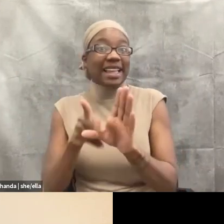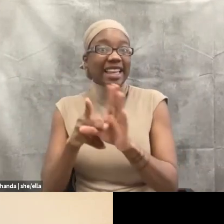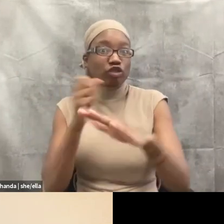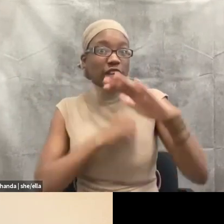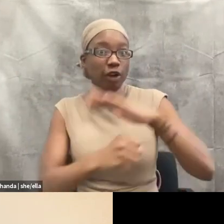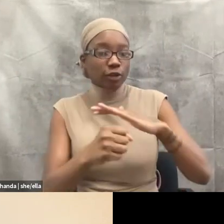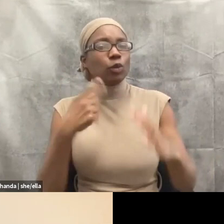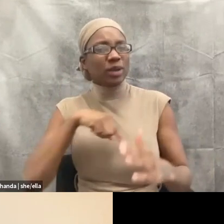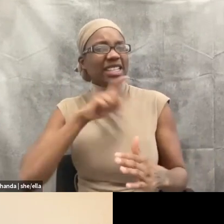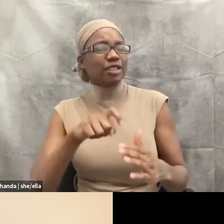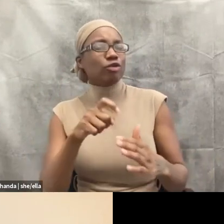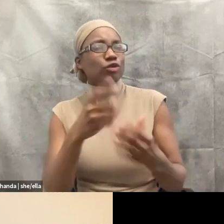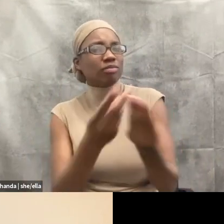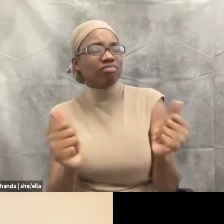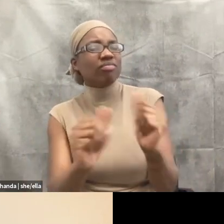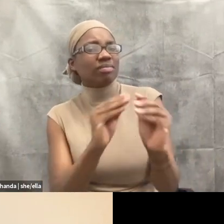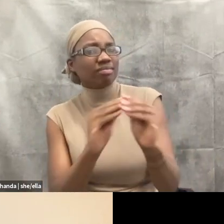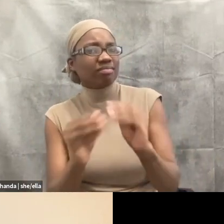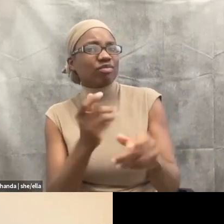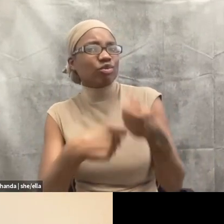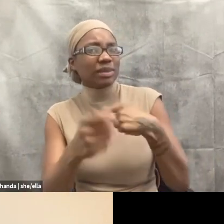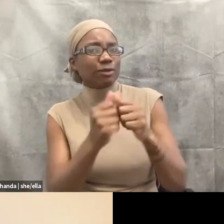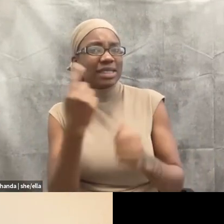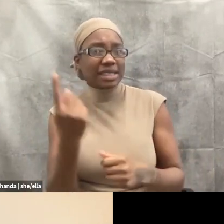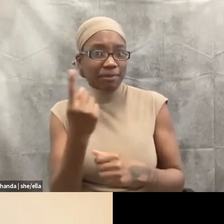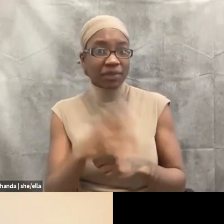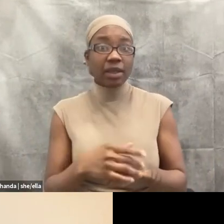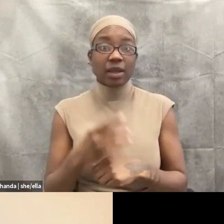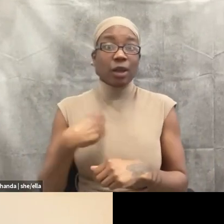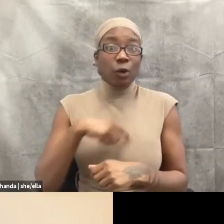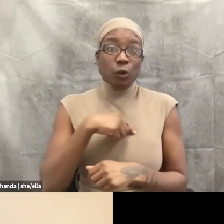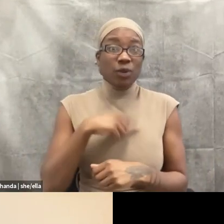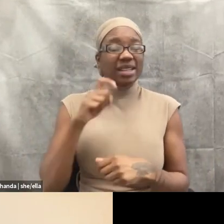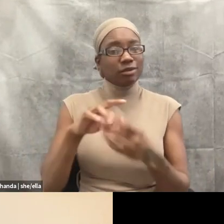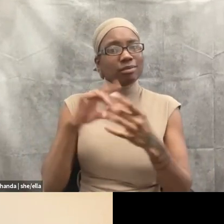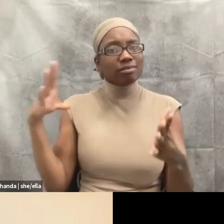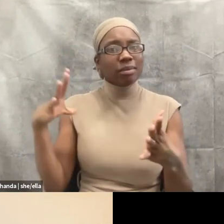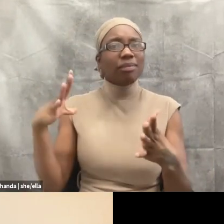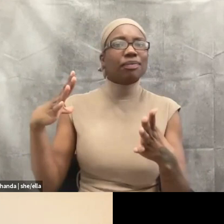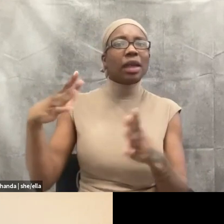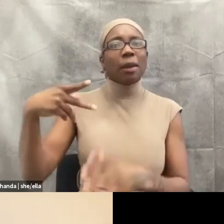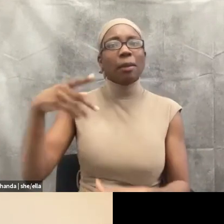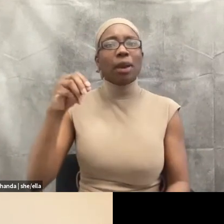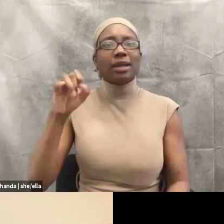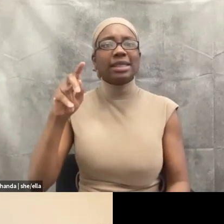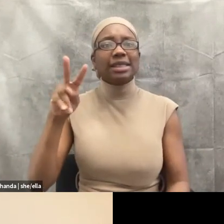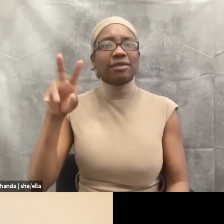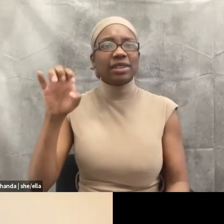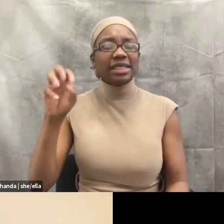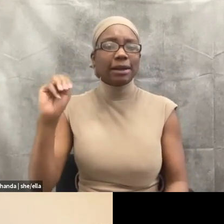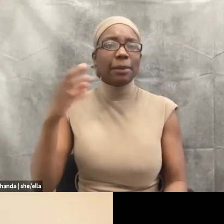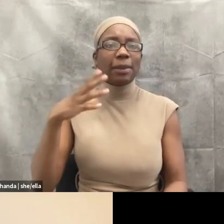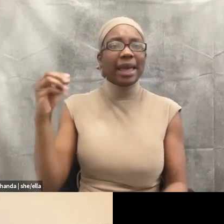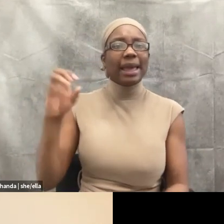have good evidence that our current interventions are effective. Um, even our current, um, suicide assessments, the gold standard of suicide